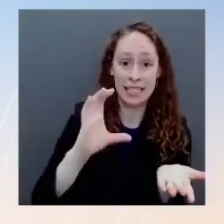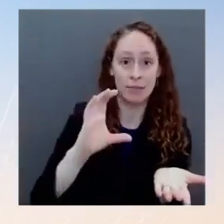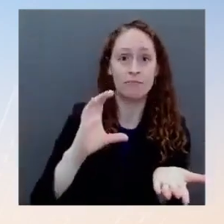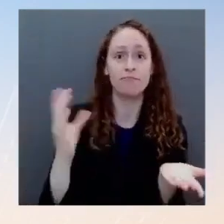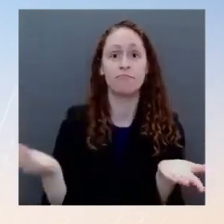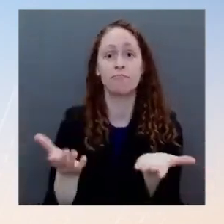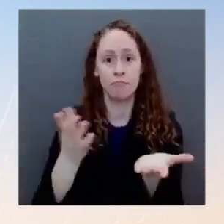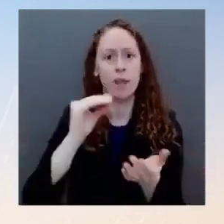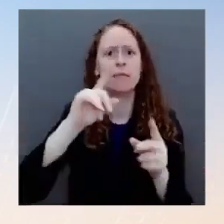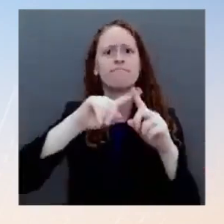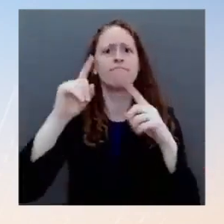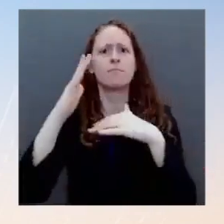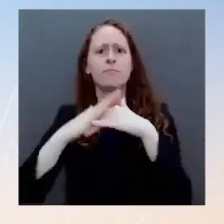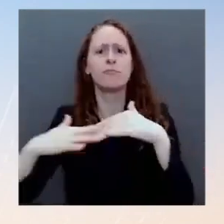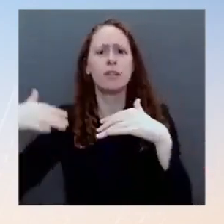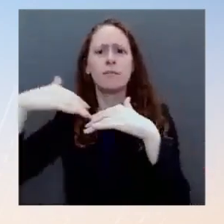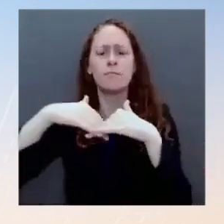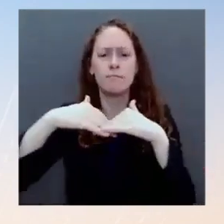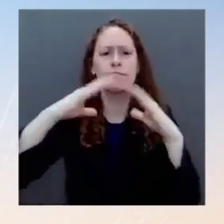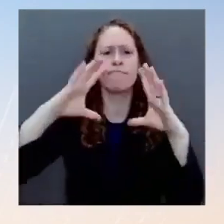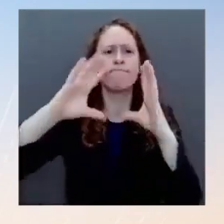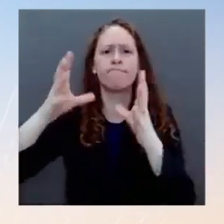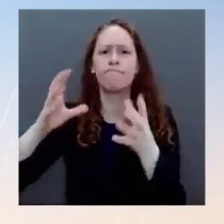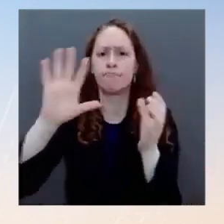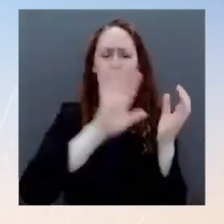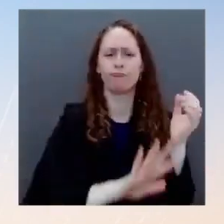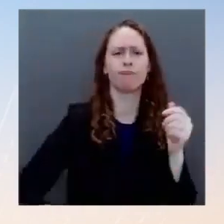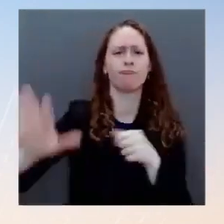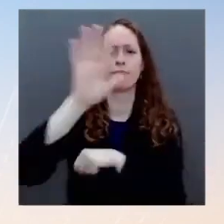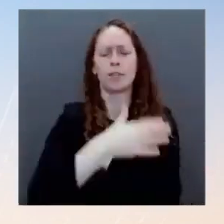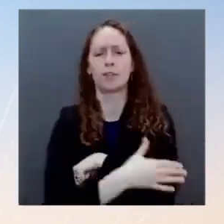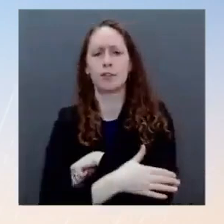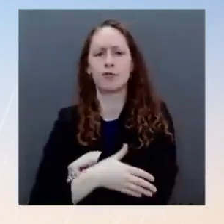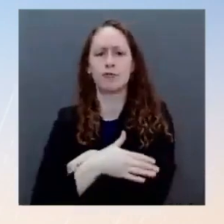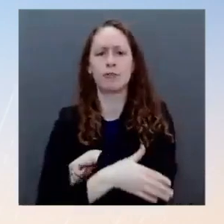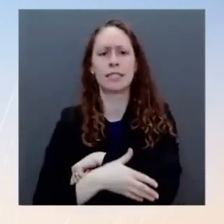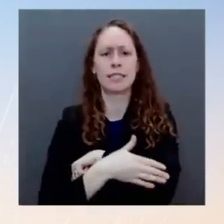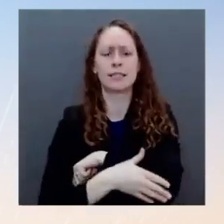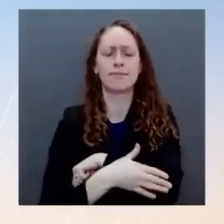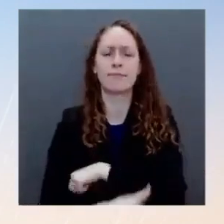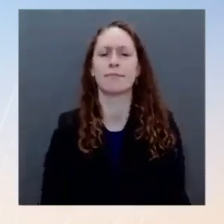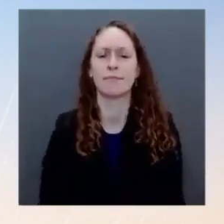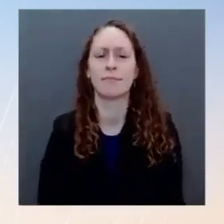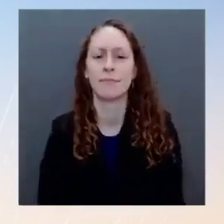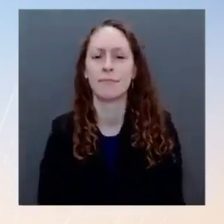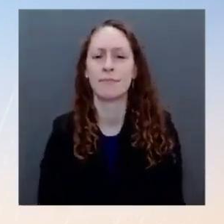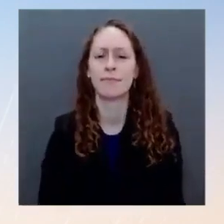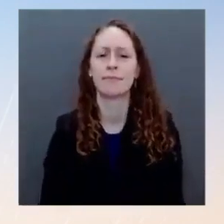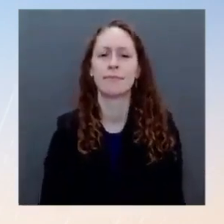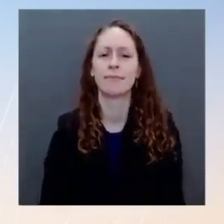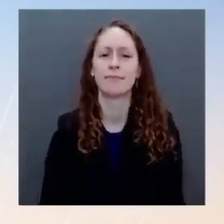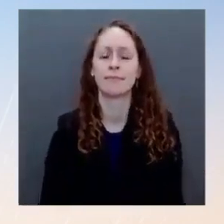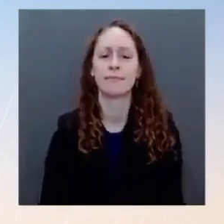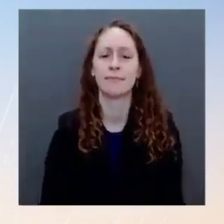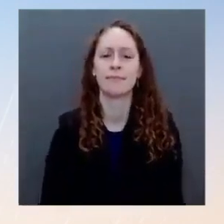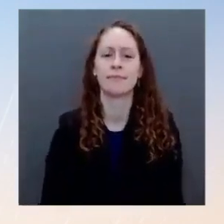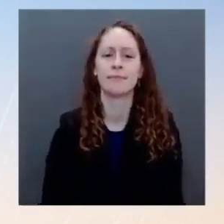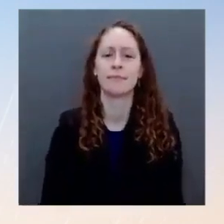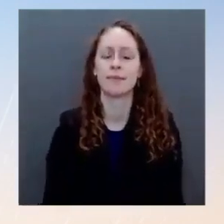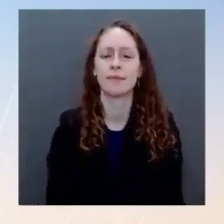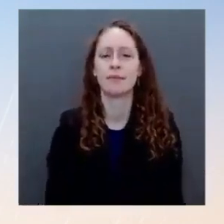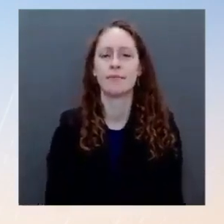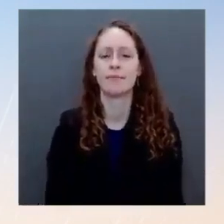thousands of federal personnel have deployed all over our country. As critical as our doctors and nurses are,